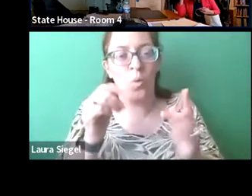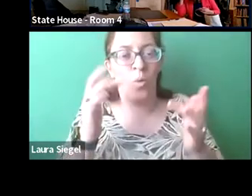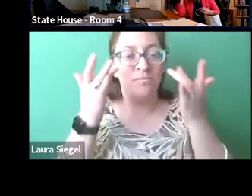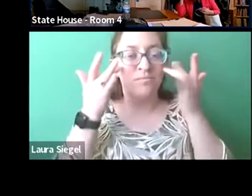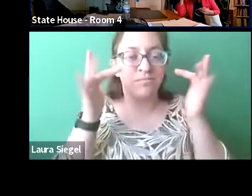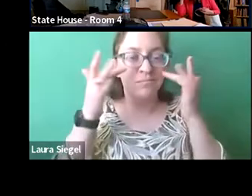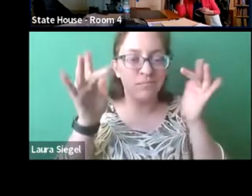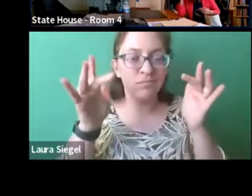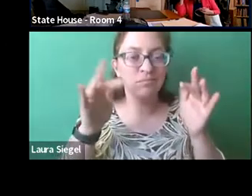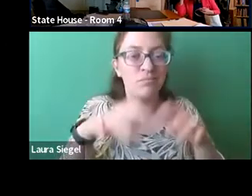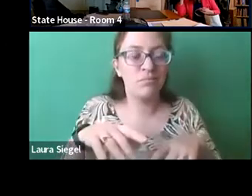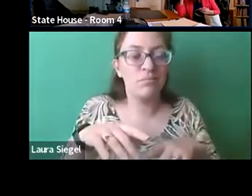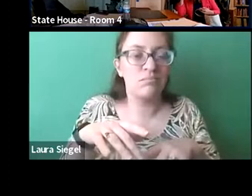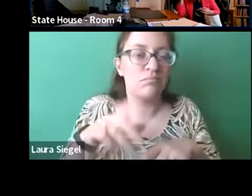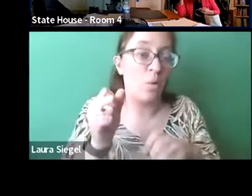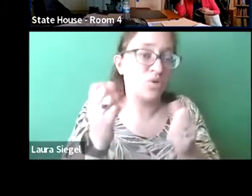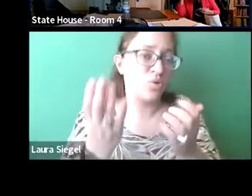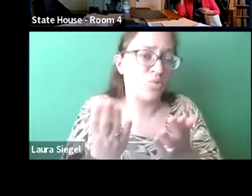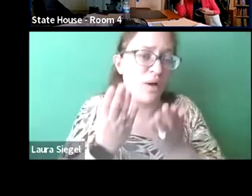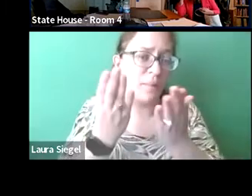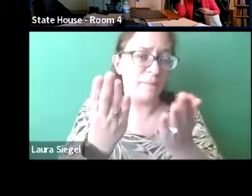having to do with document translation.